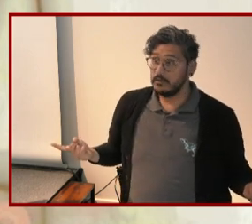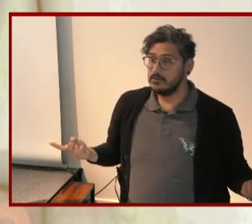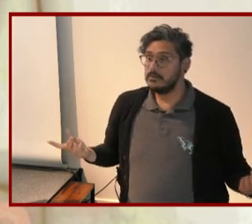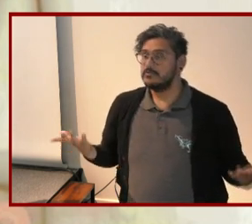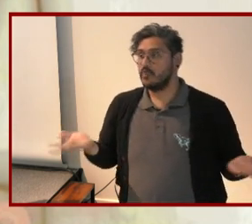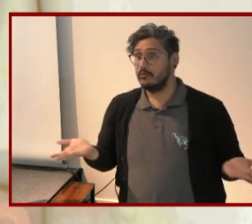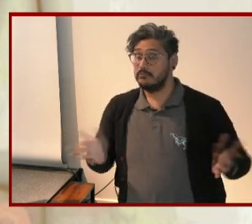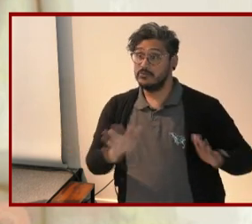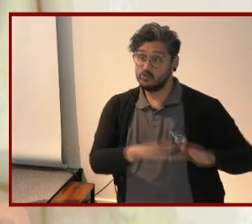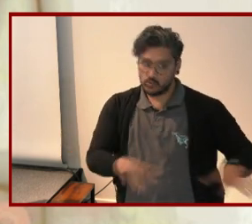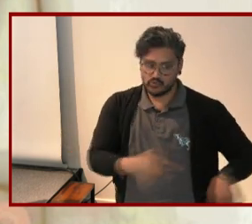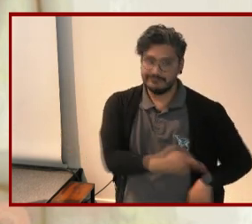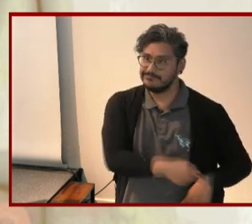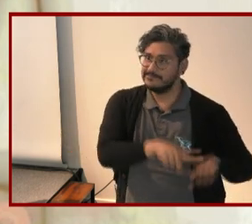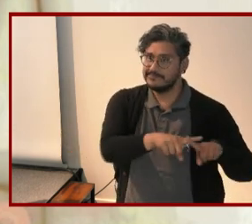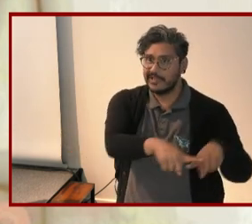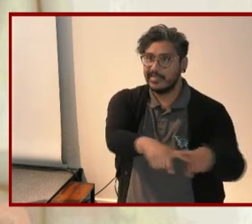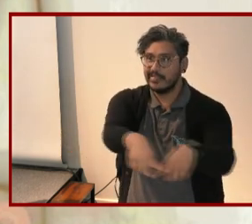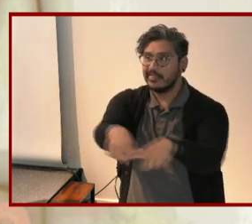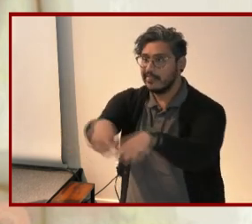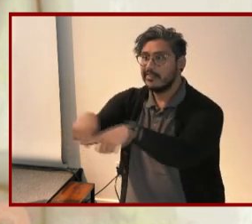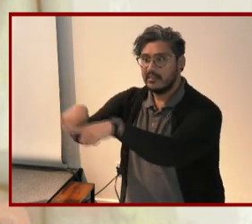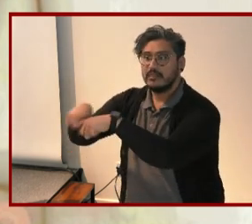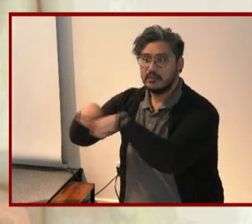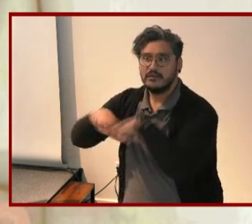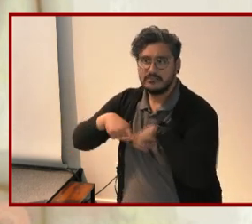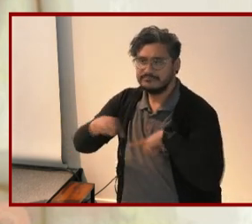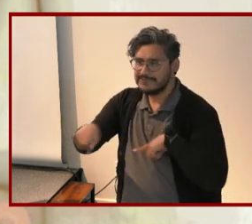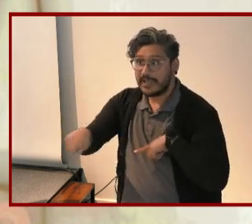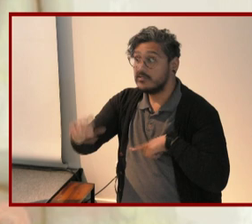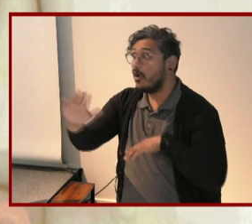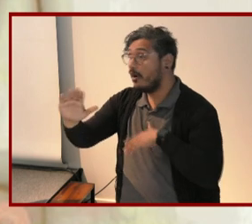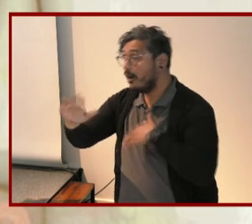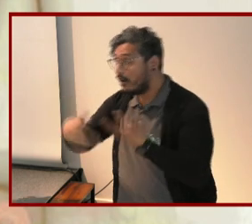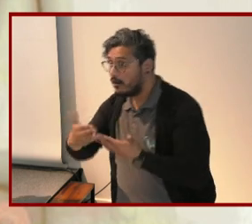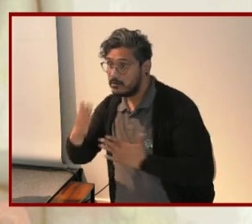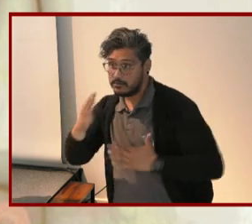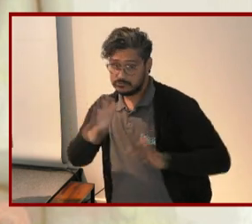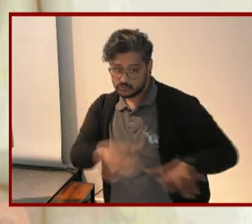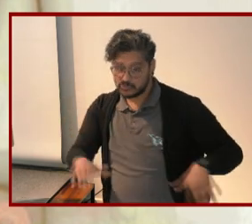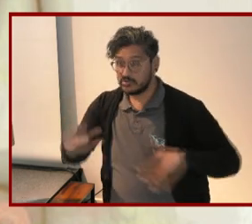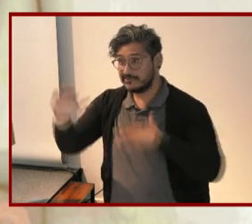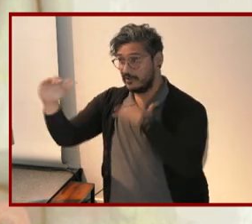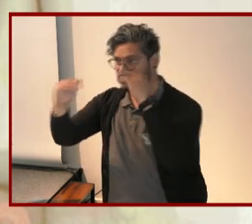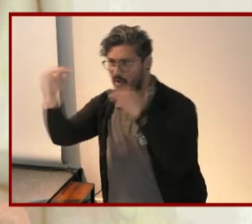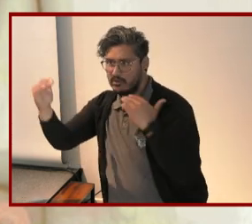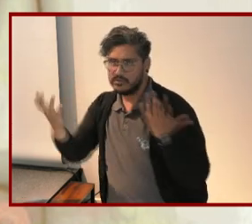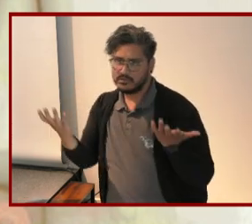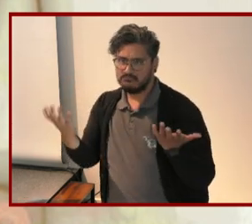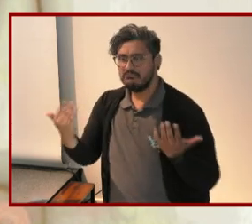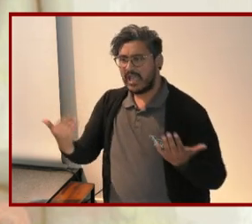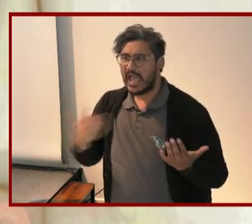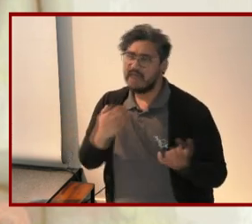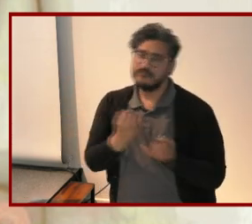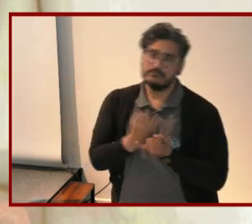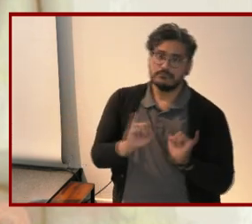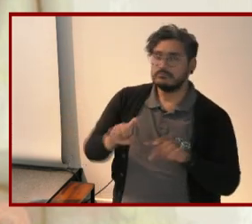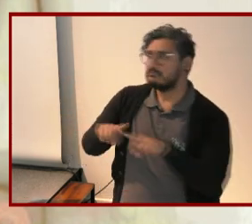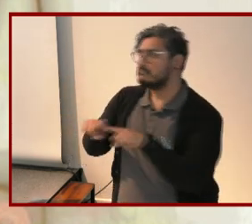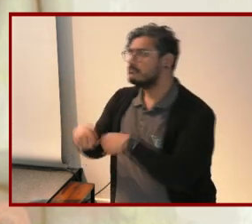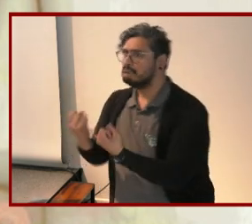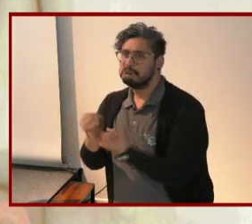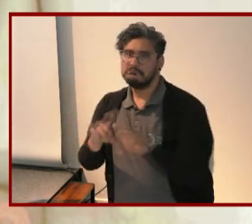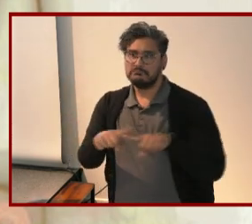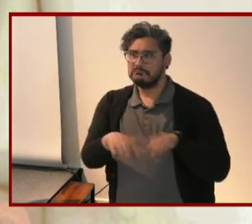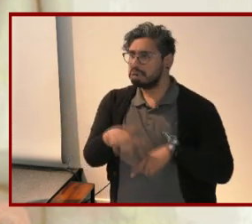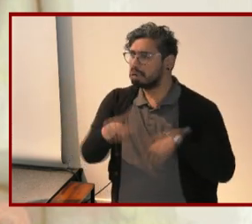young children are dependent on others and all children and all adults are variably dependent and independent at different points in their lives and even day